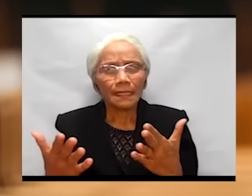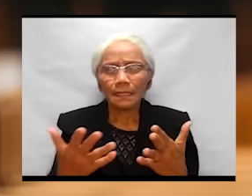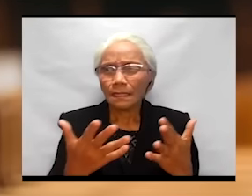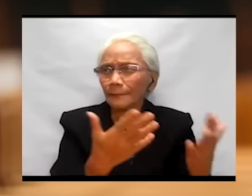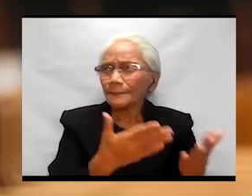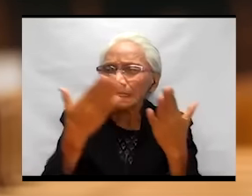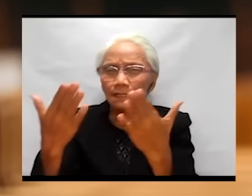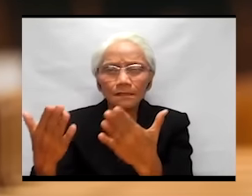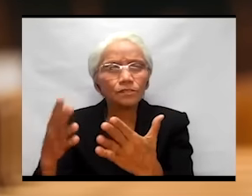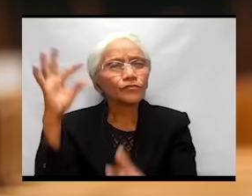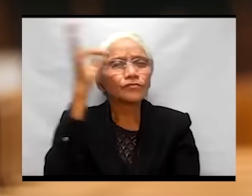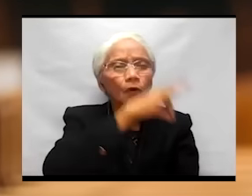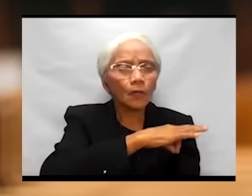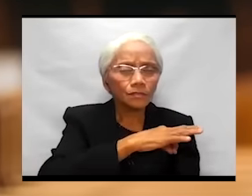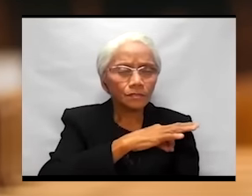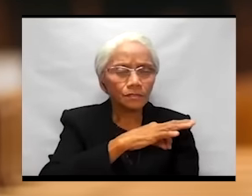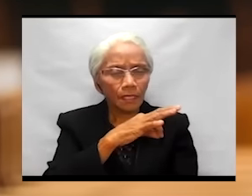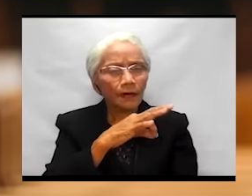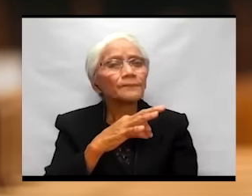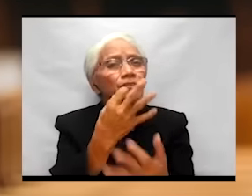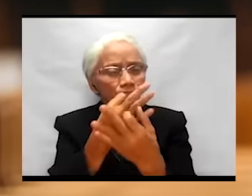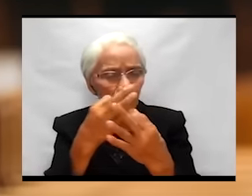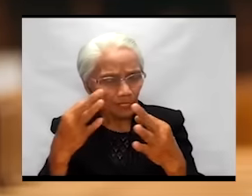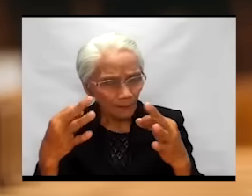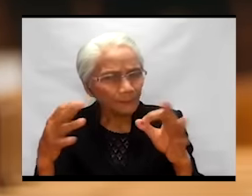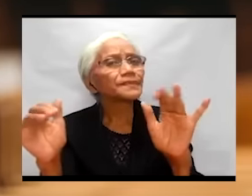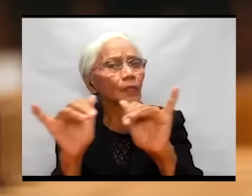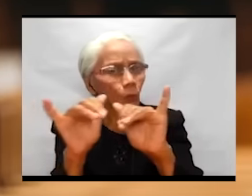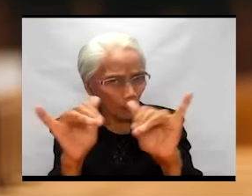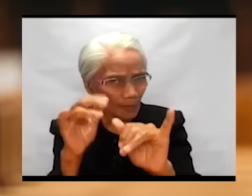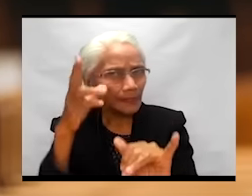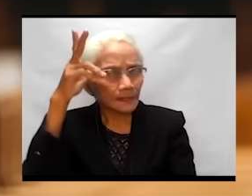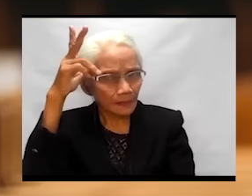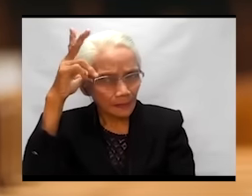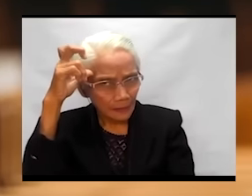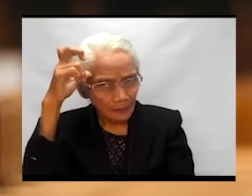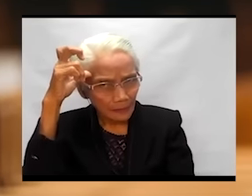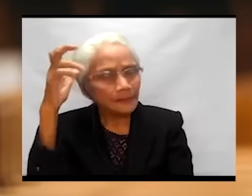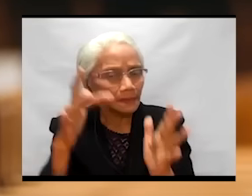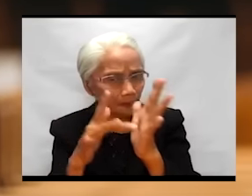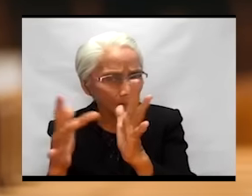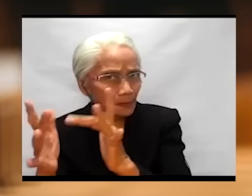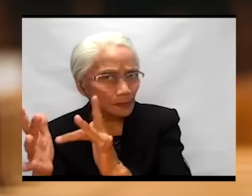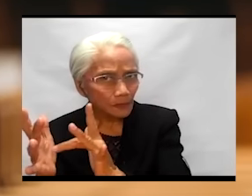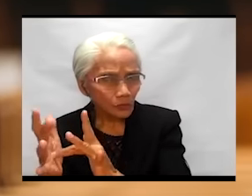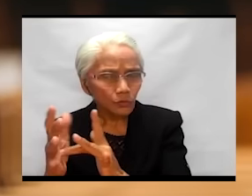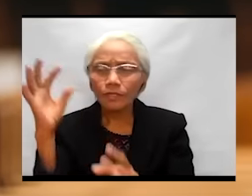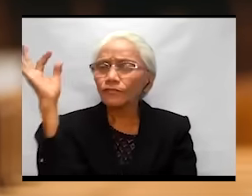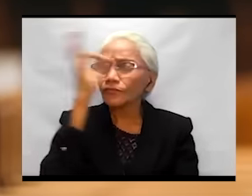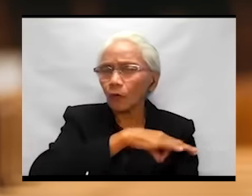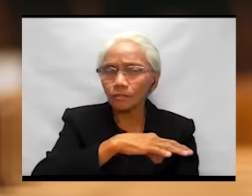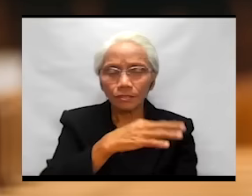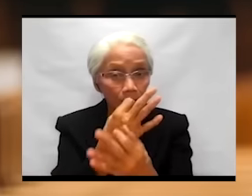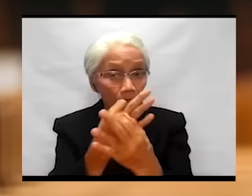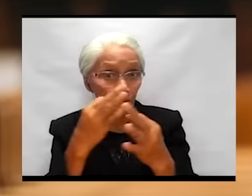to false freedoms, the way the devil tempted Jesus with false freedoms.